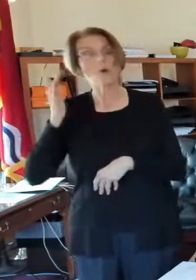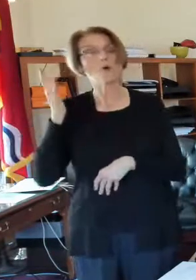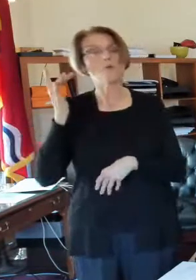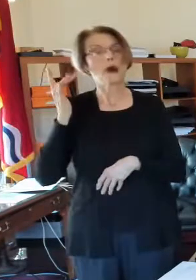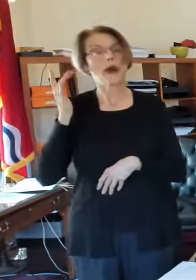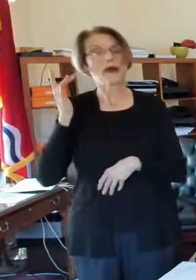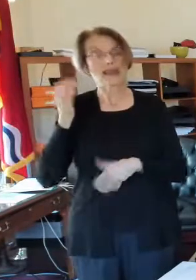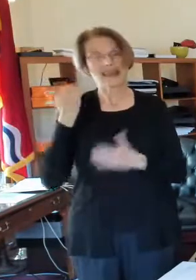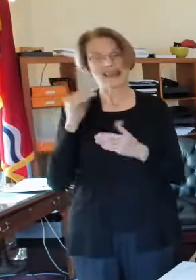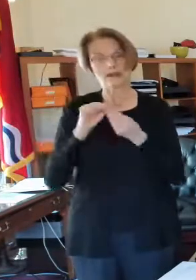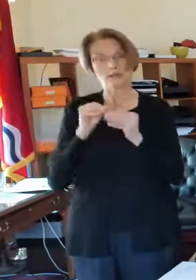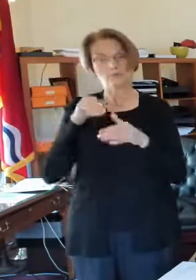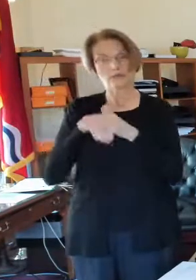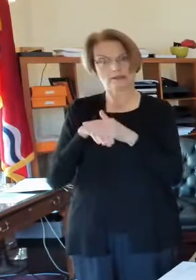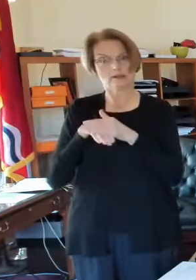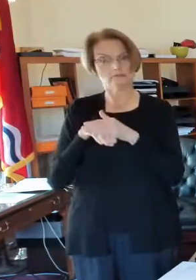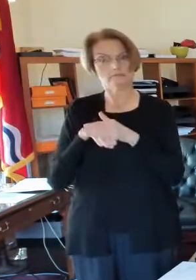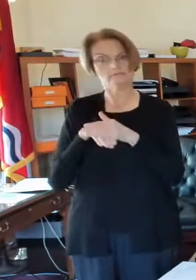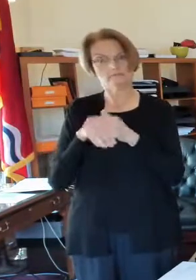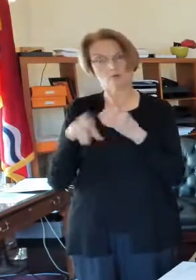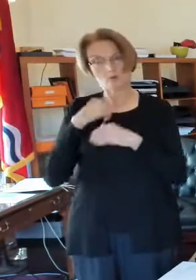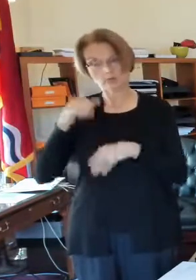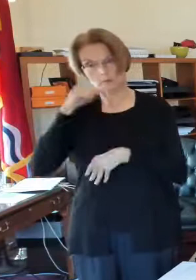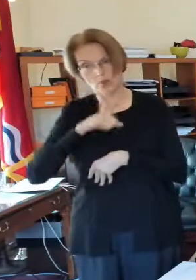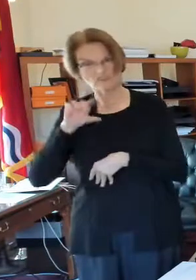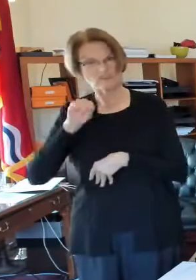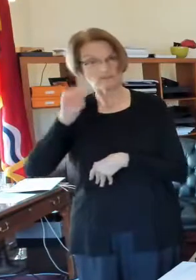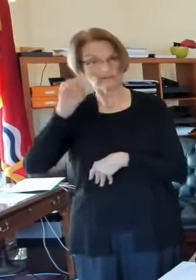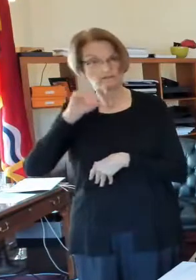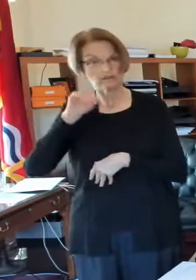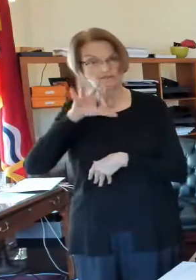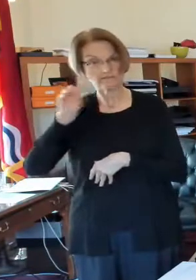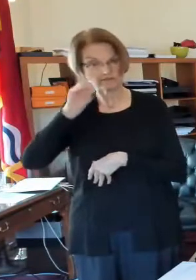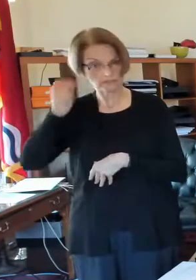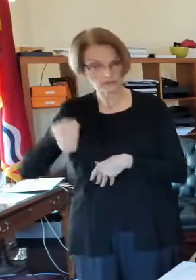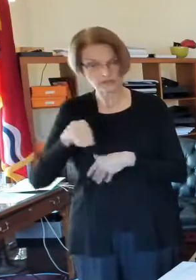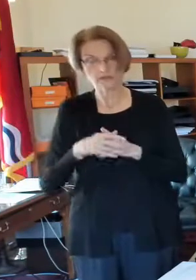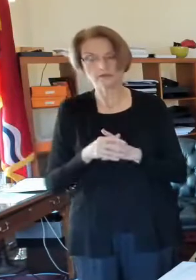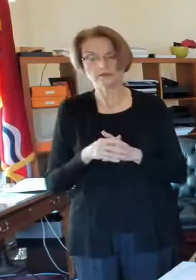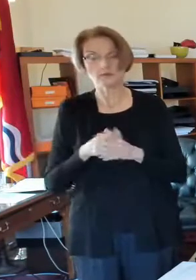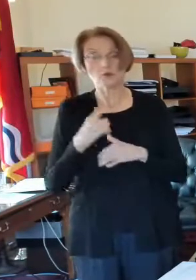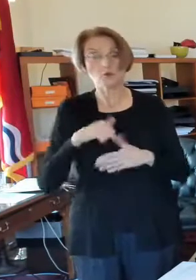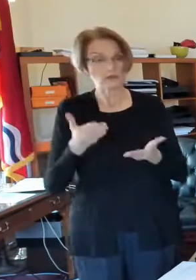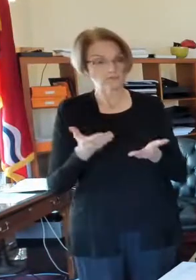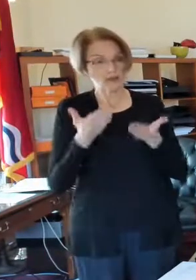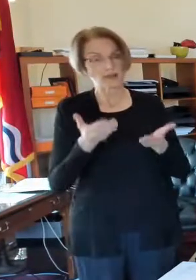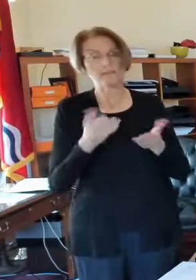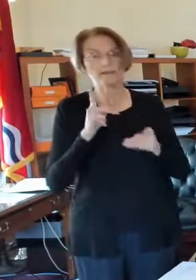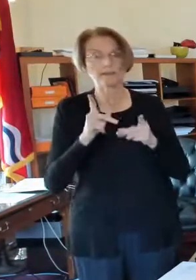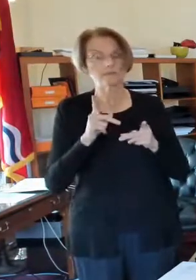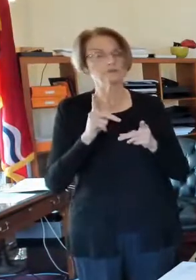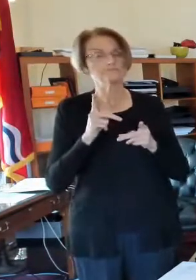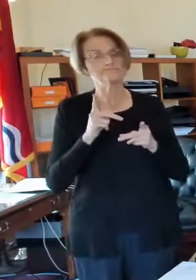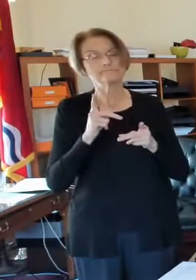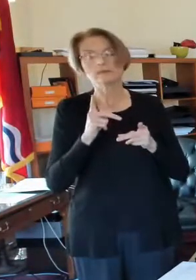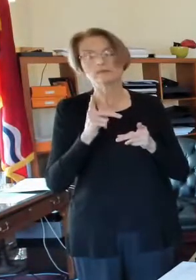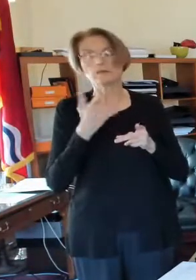already down at 50%. We're already recommending that people do outdoor dining that they do carry out.